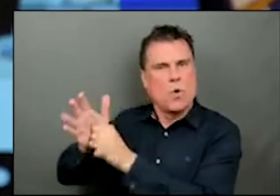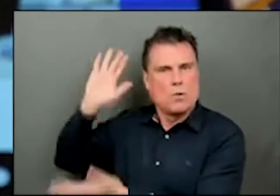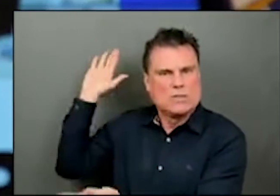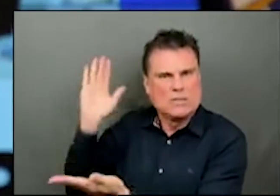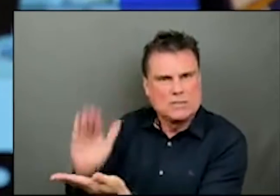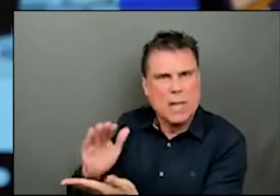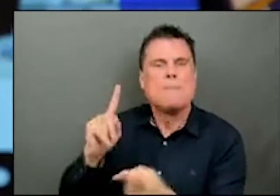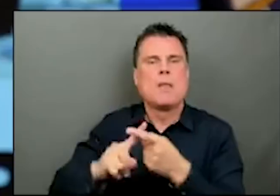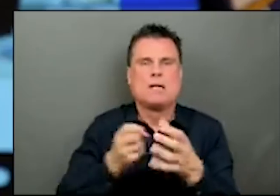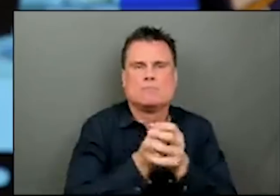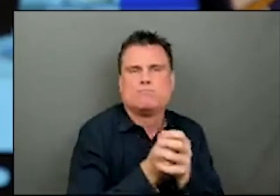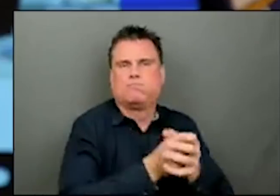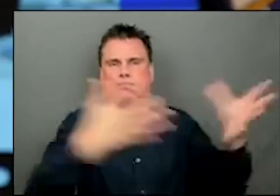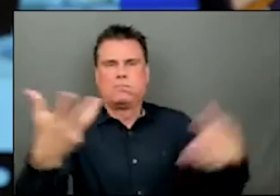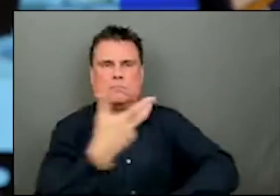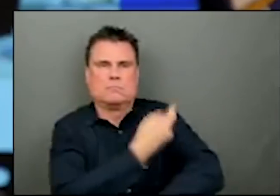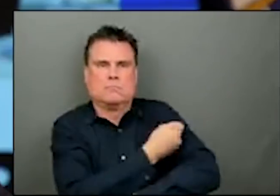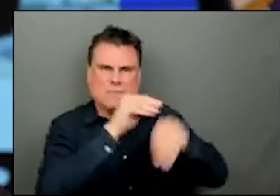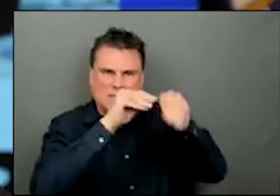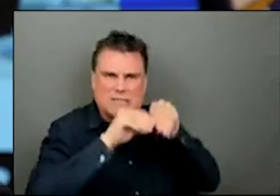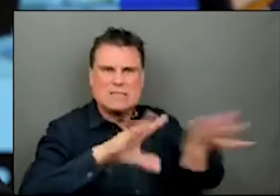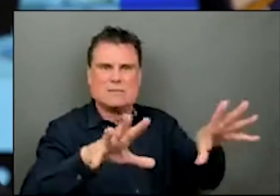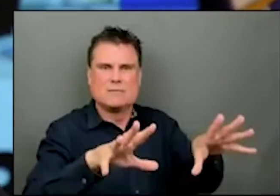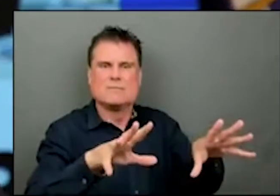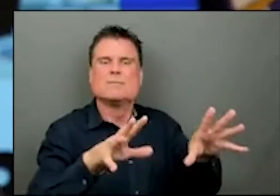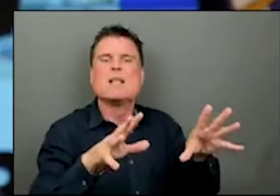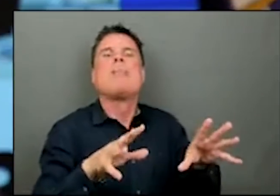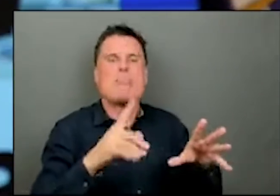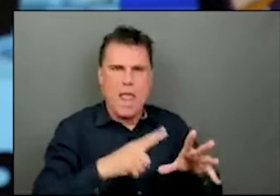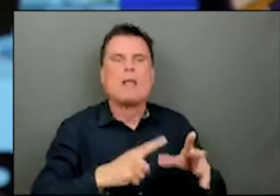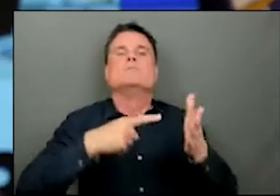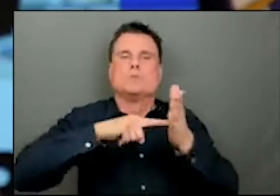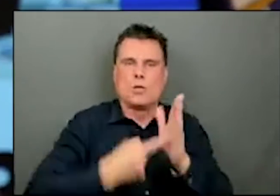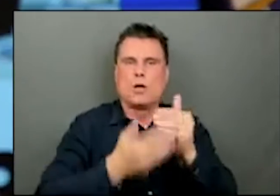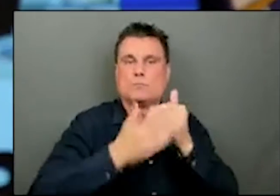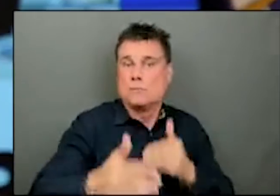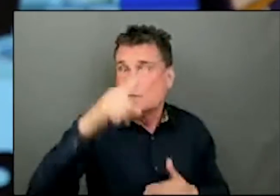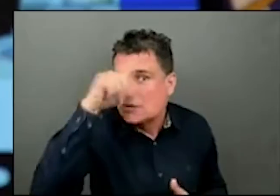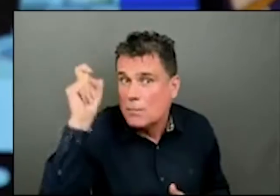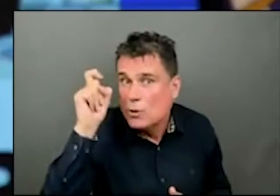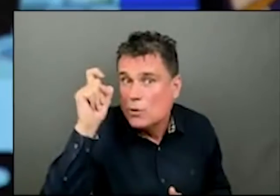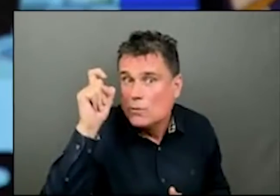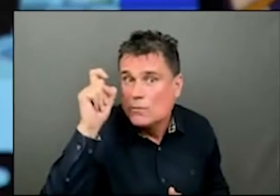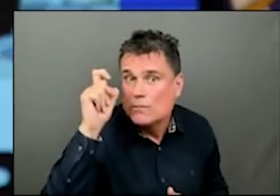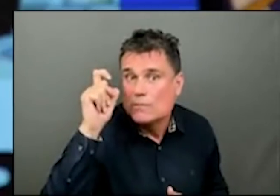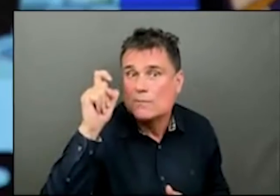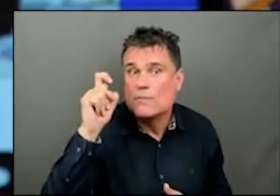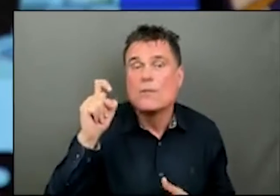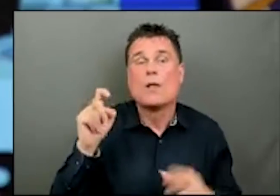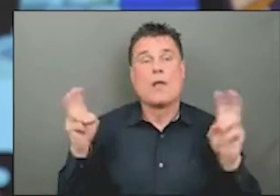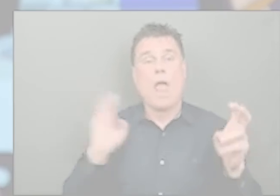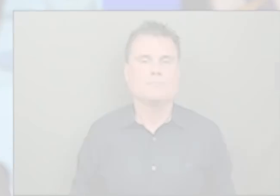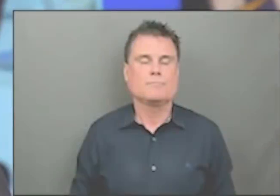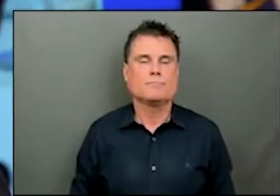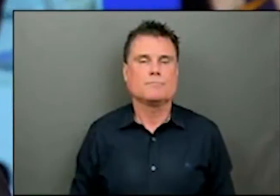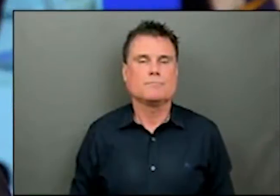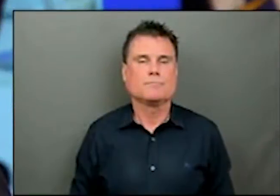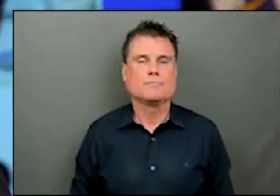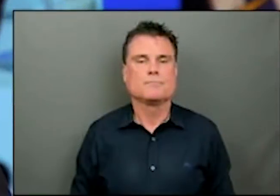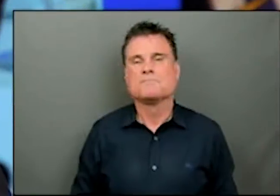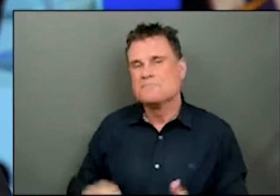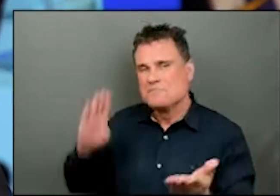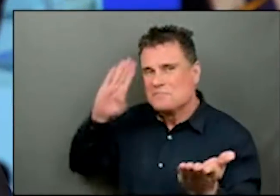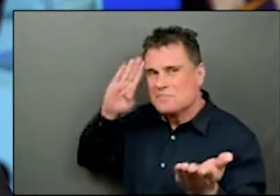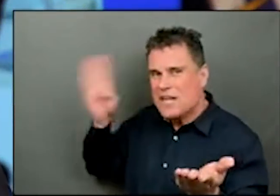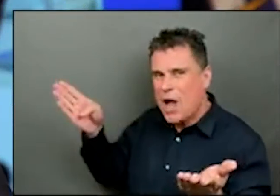quickly as you can. And let's get the summer going. let's get on with programs like NBC to build the British Columbia that we all want. Hi, Premier. Just